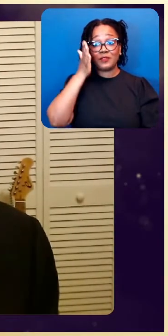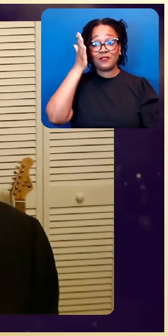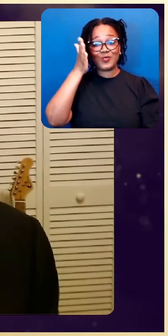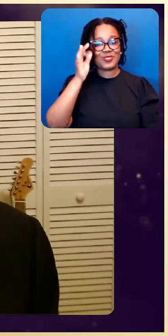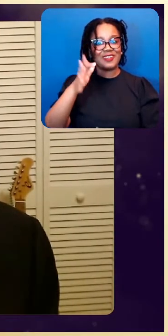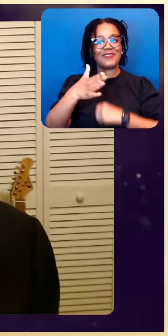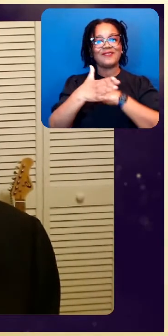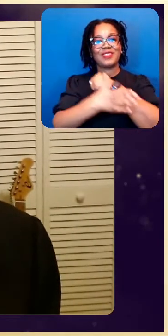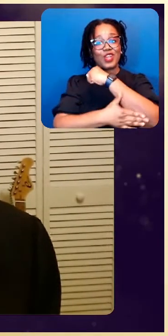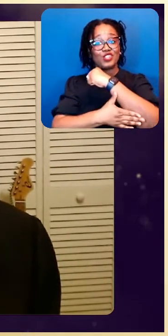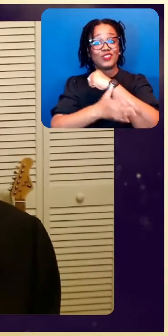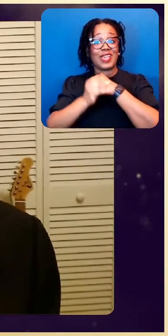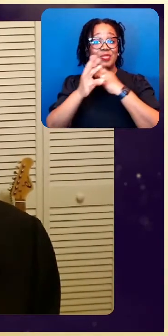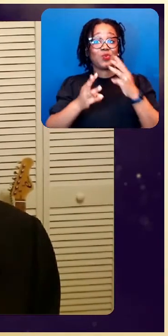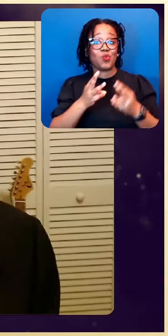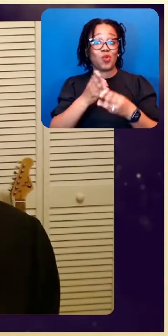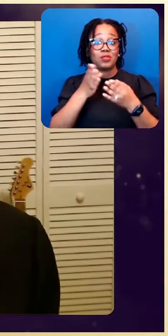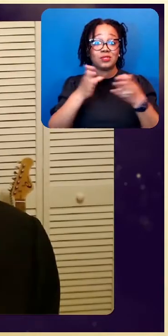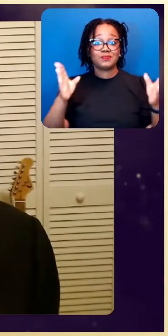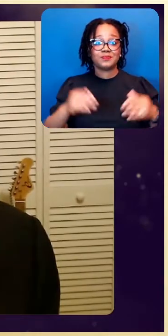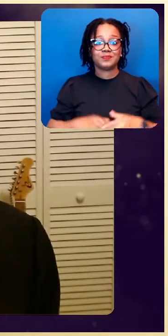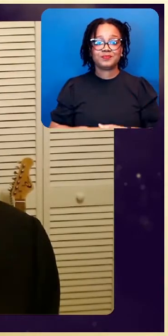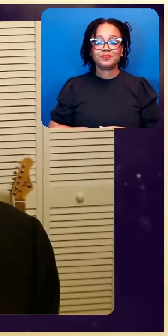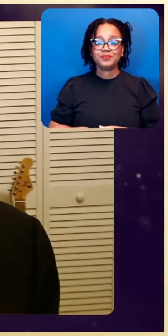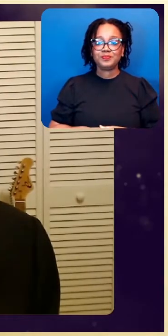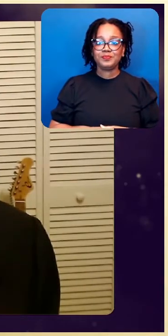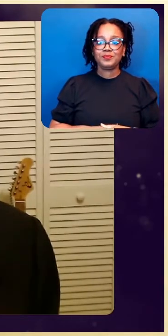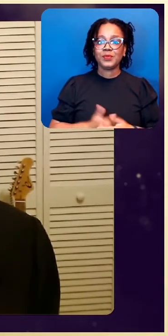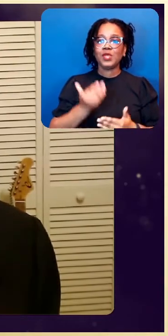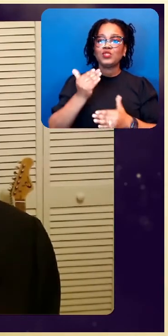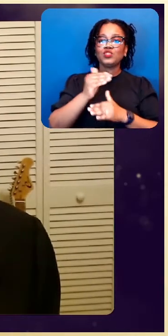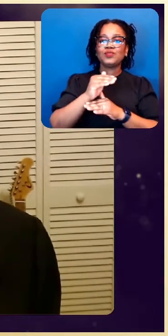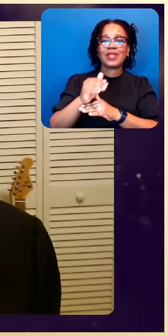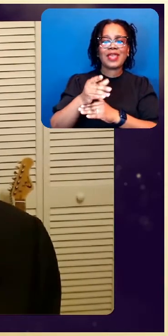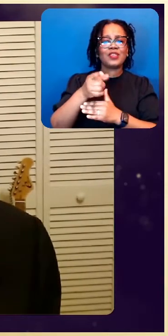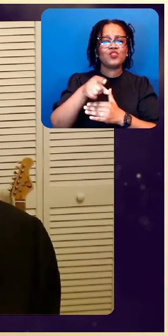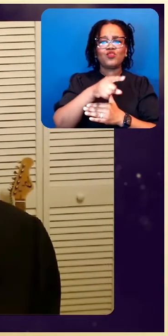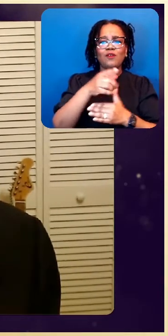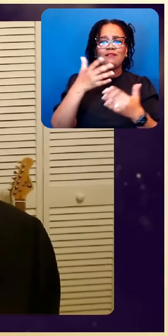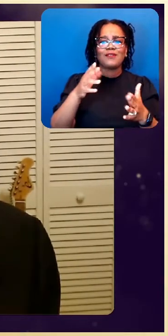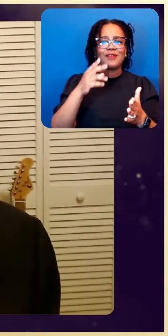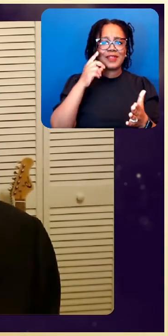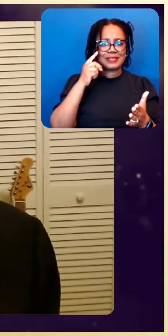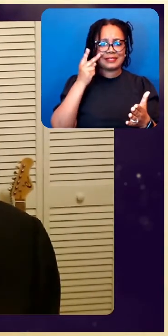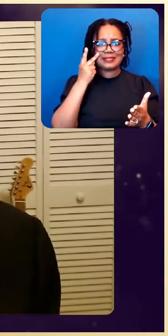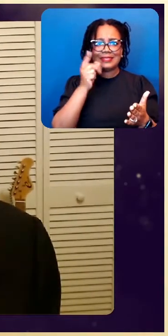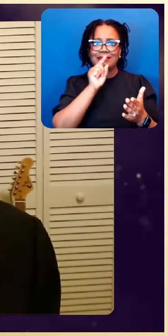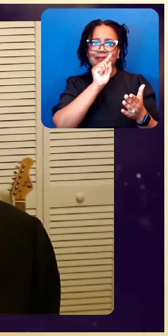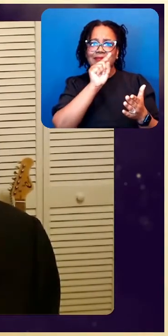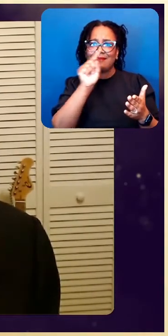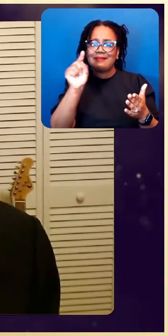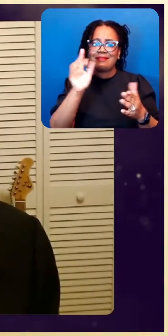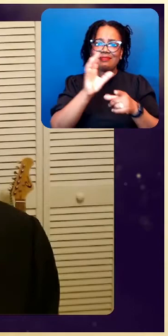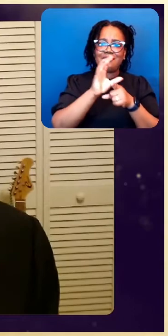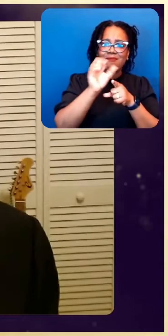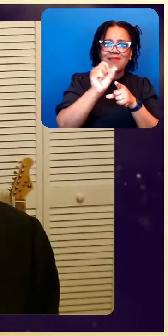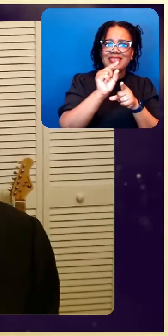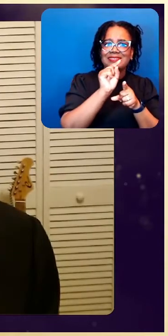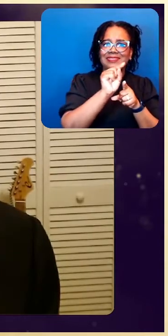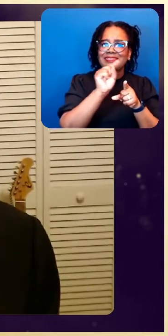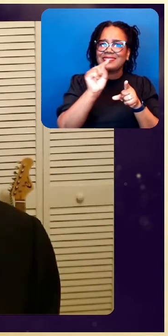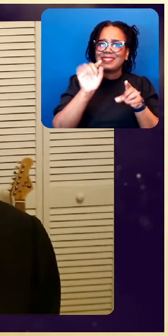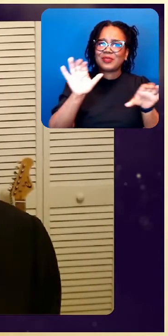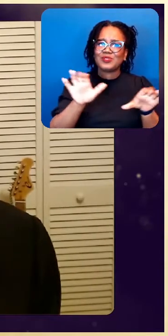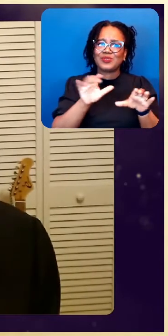world. Tonight, you've seen the amazing things these educators are doing in their schools and communities.